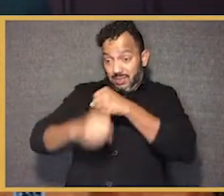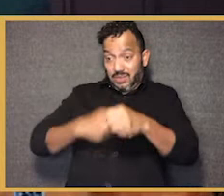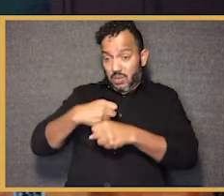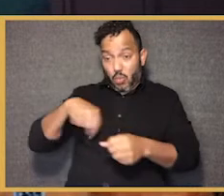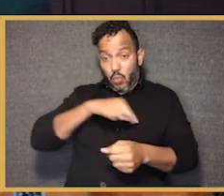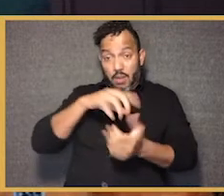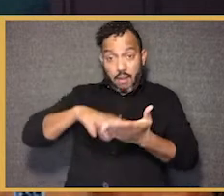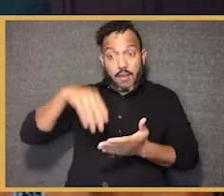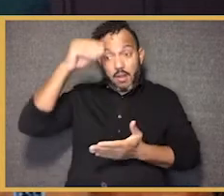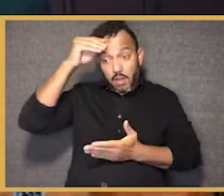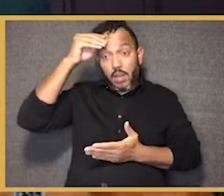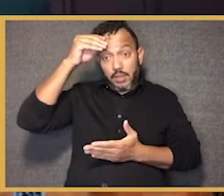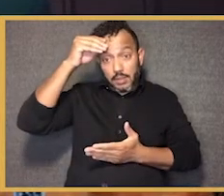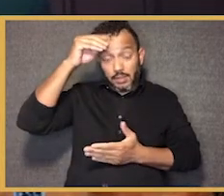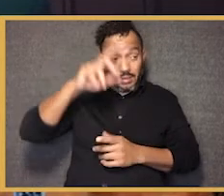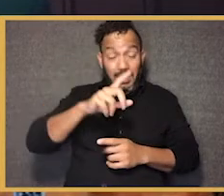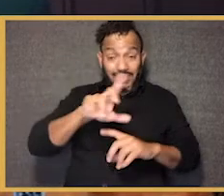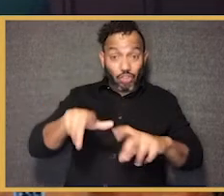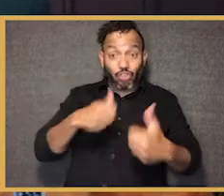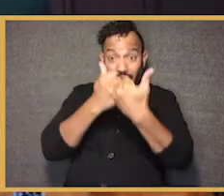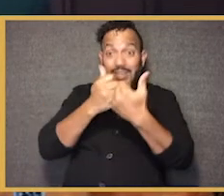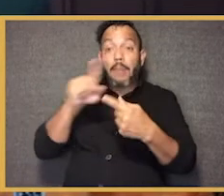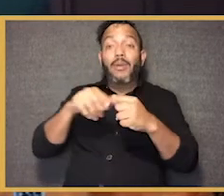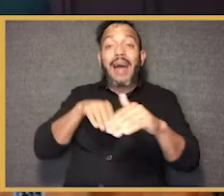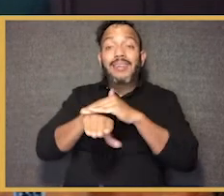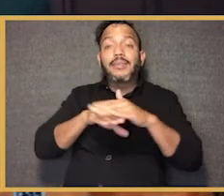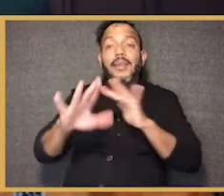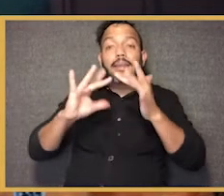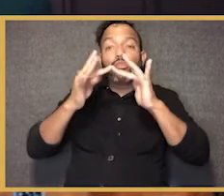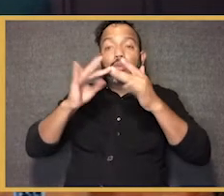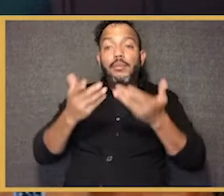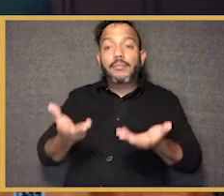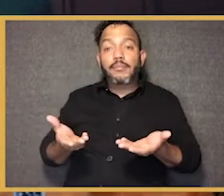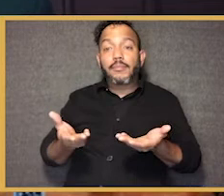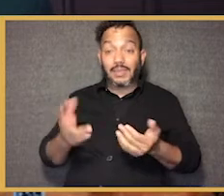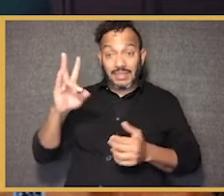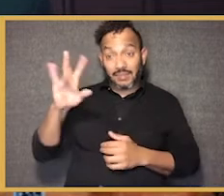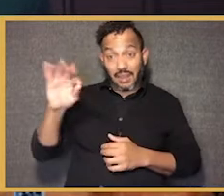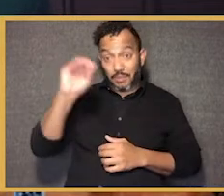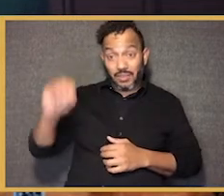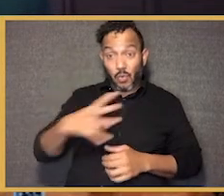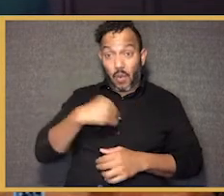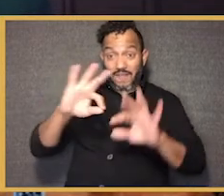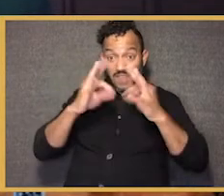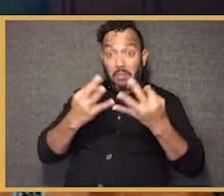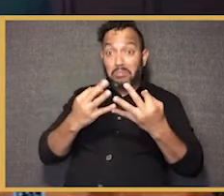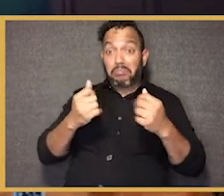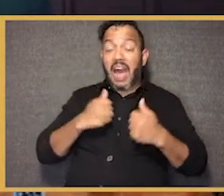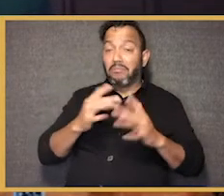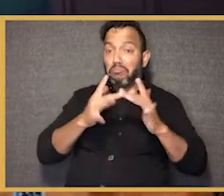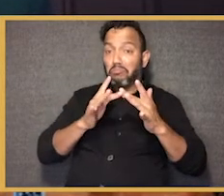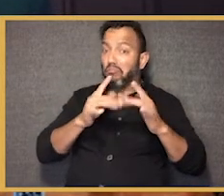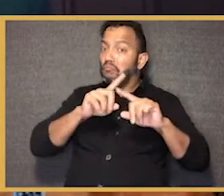school year is that we have a challenge around access to the internet. About 79%